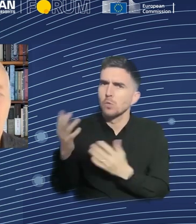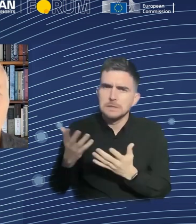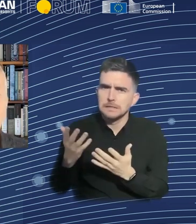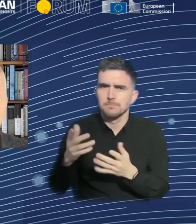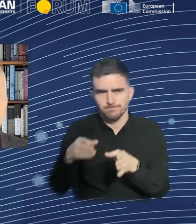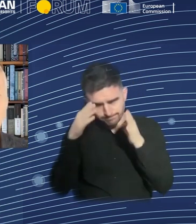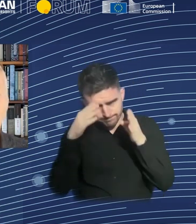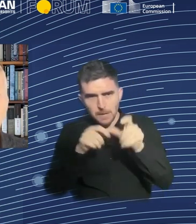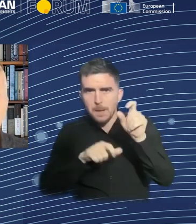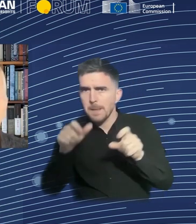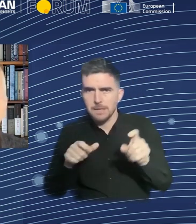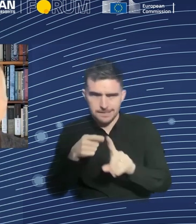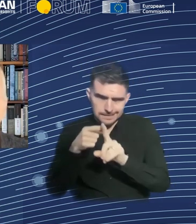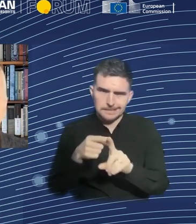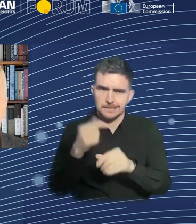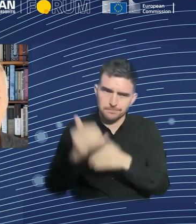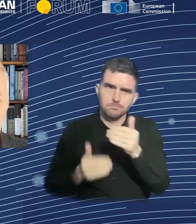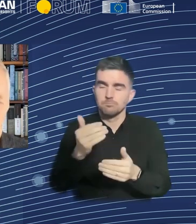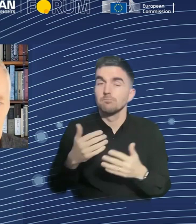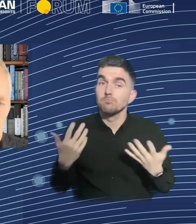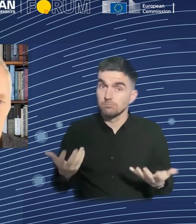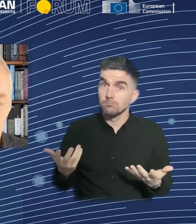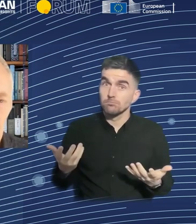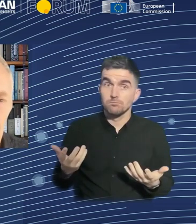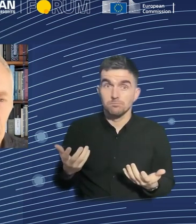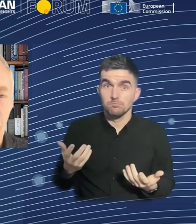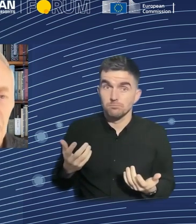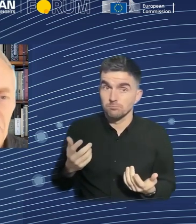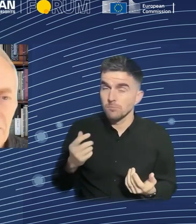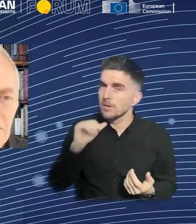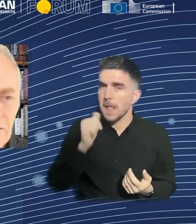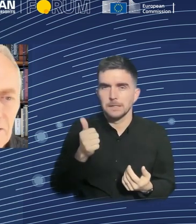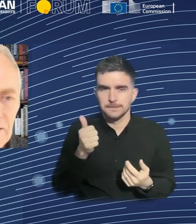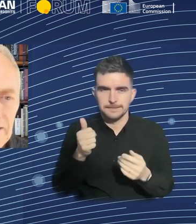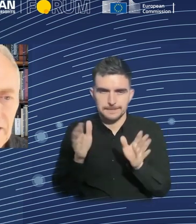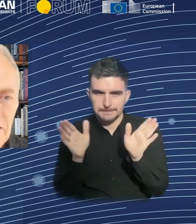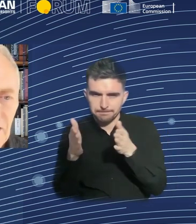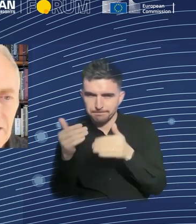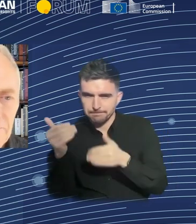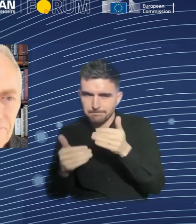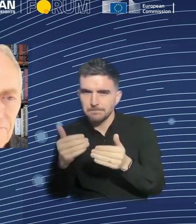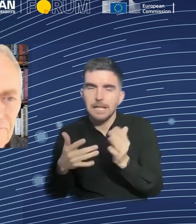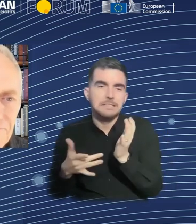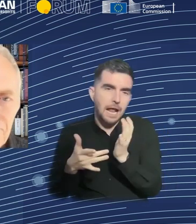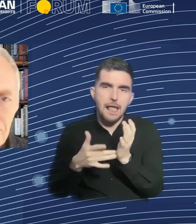technical sense, but ultimately beneficial, not just for companies that control and monetize it. Next slide.